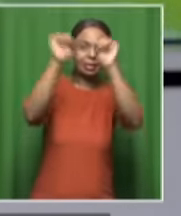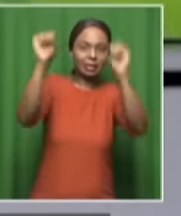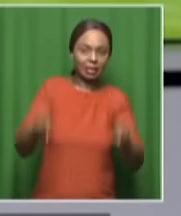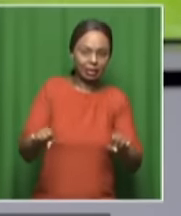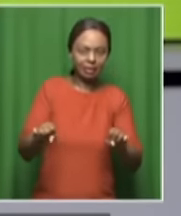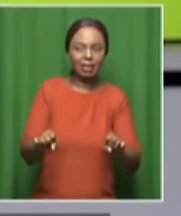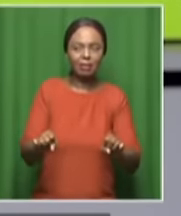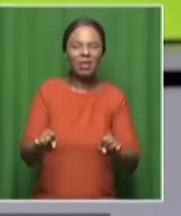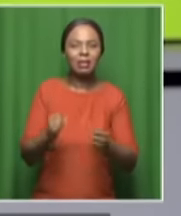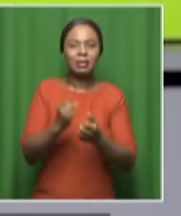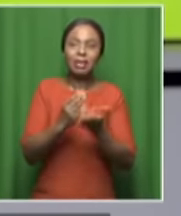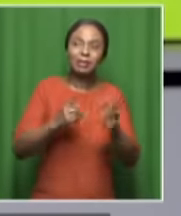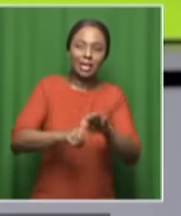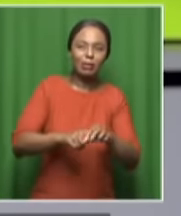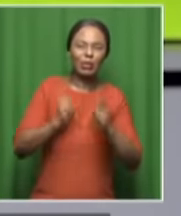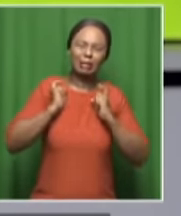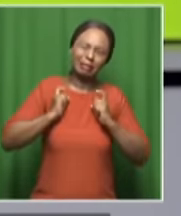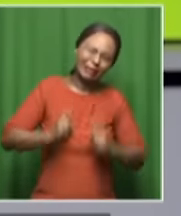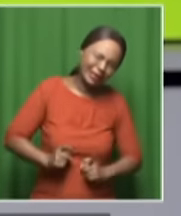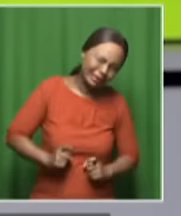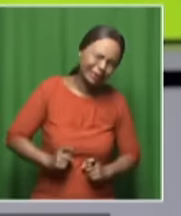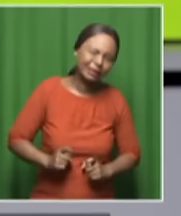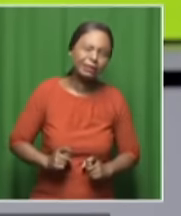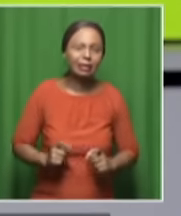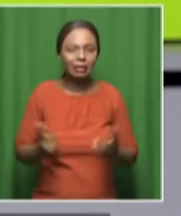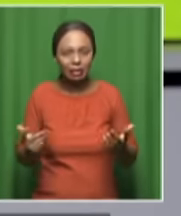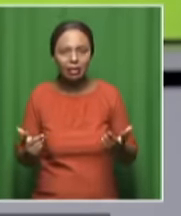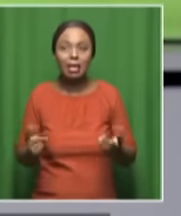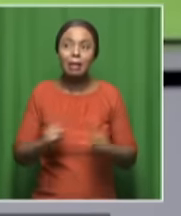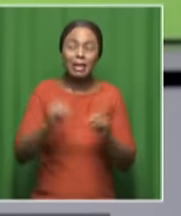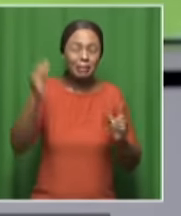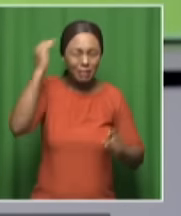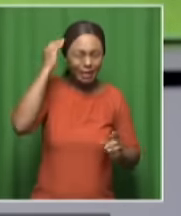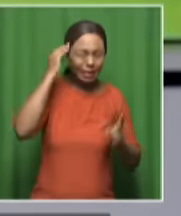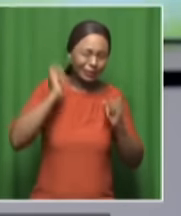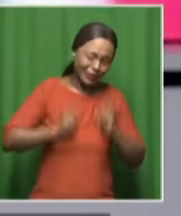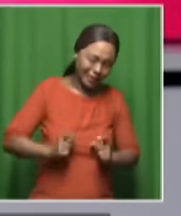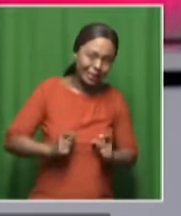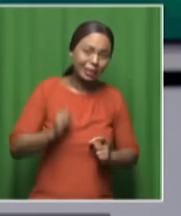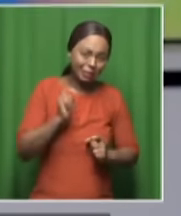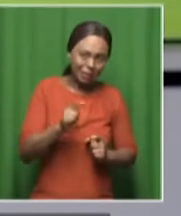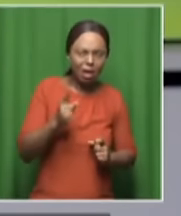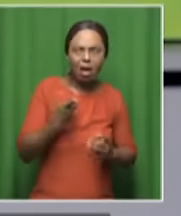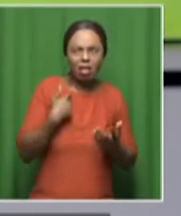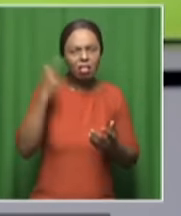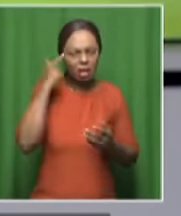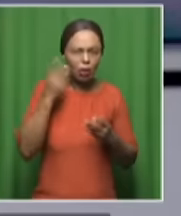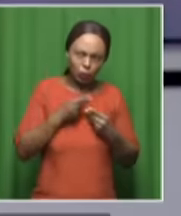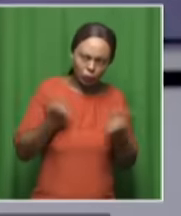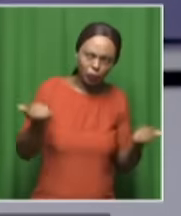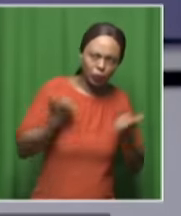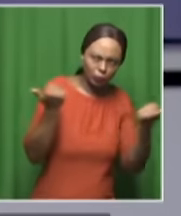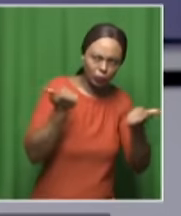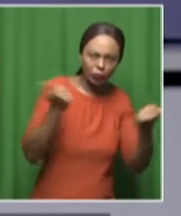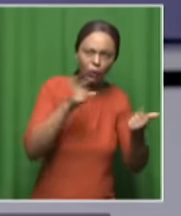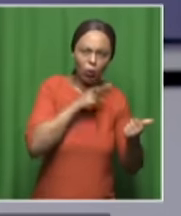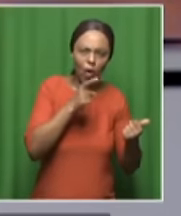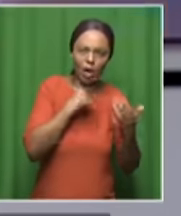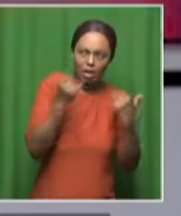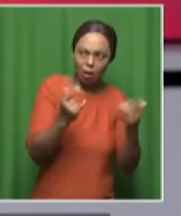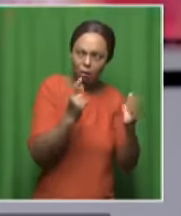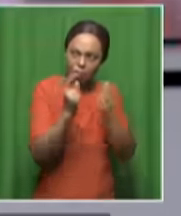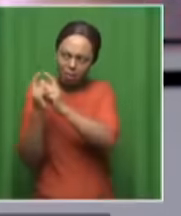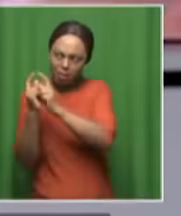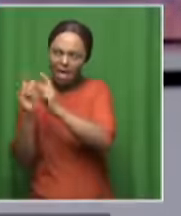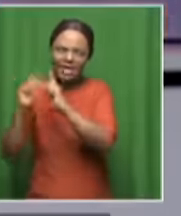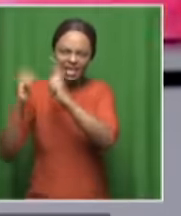with fatigue, regeneration, etc. I think the mental fatigue is what we've overcome. The fact that we're now playing against a team that